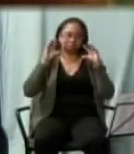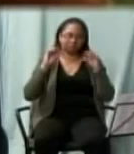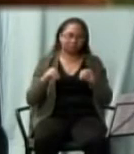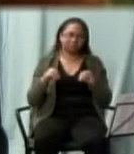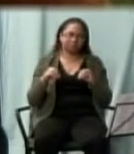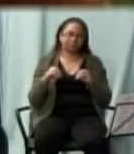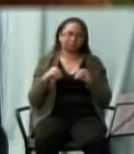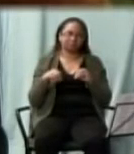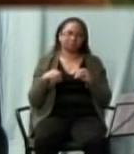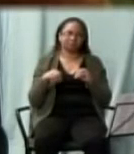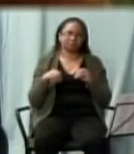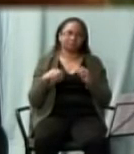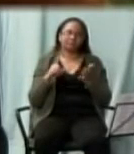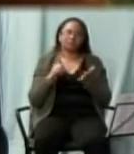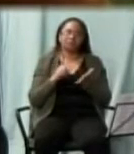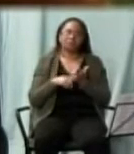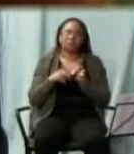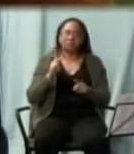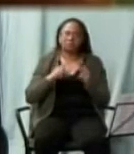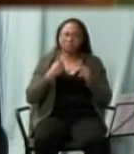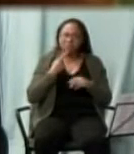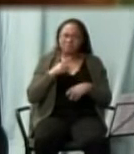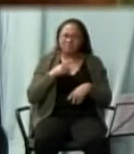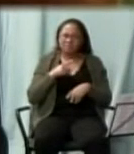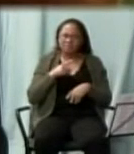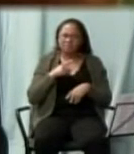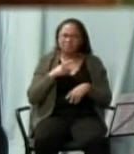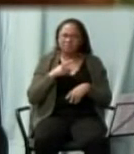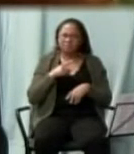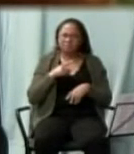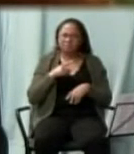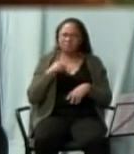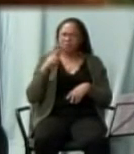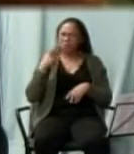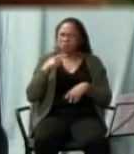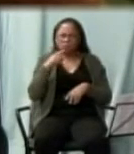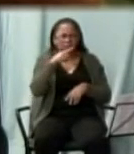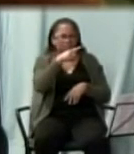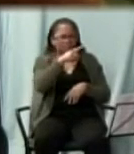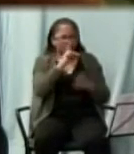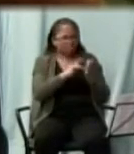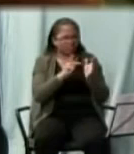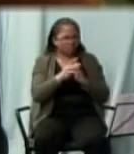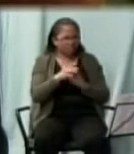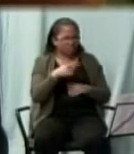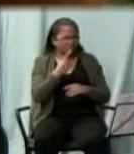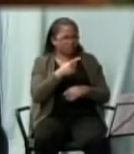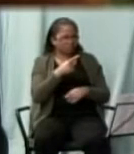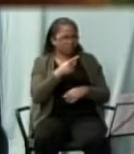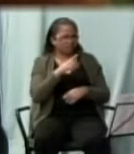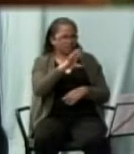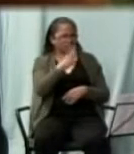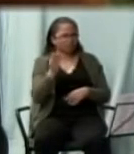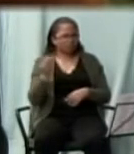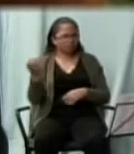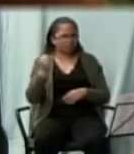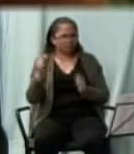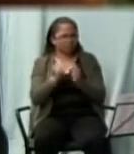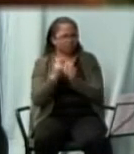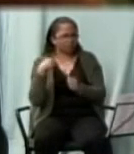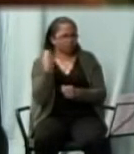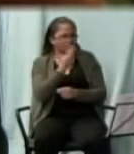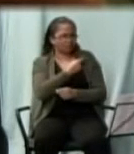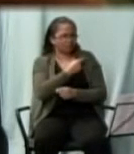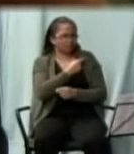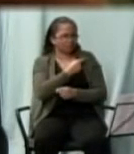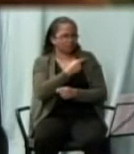and what did the people say his brothers and sisters are with us and there are